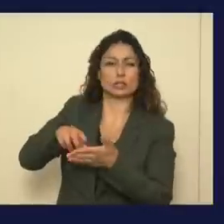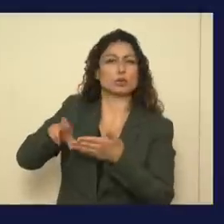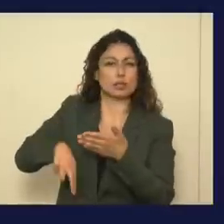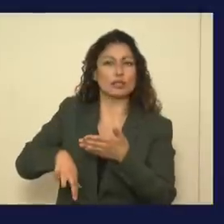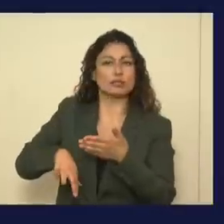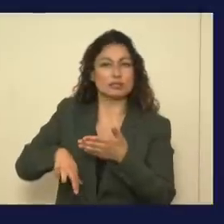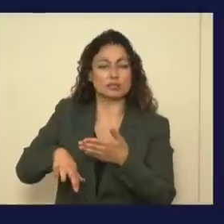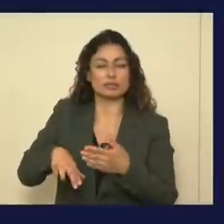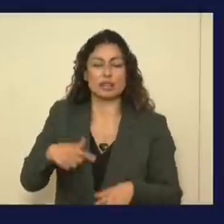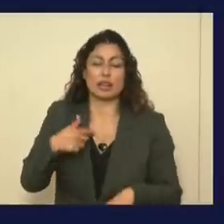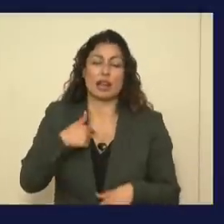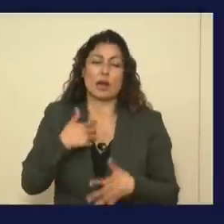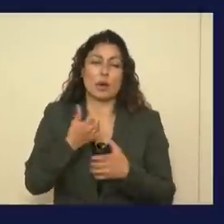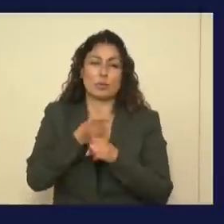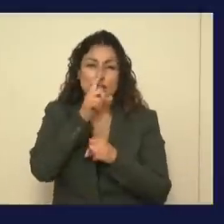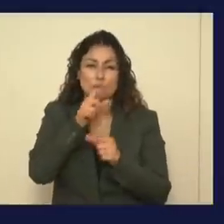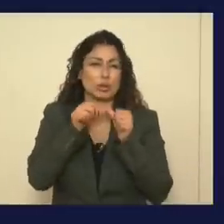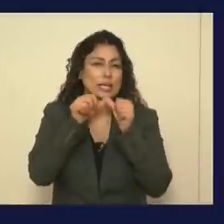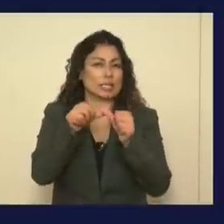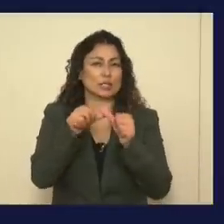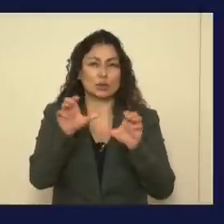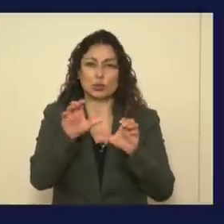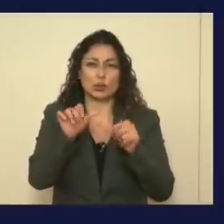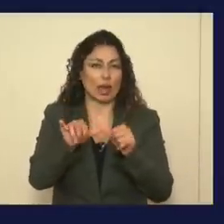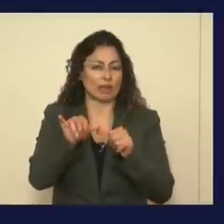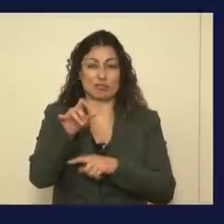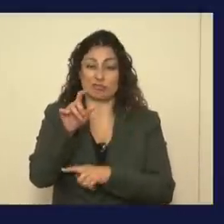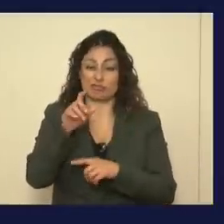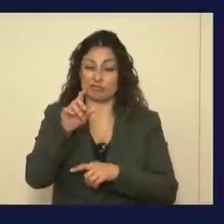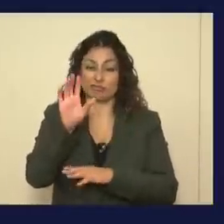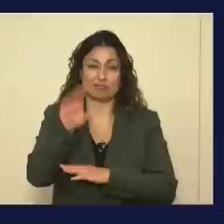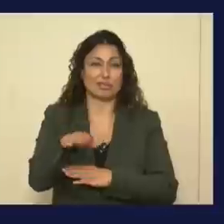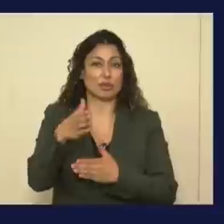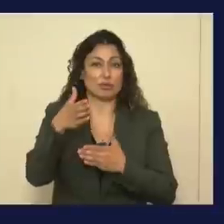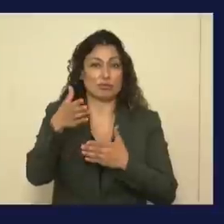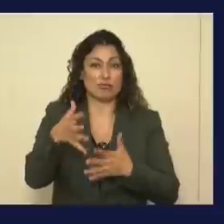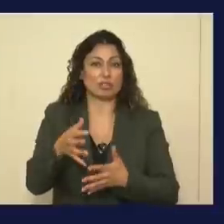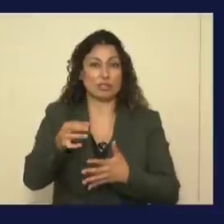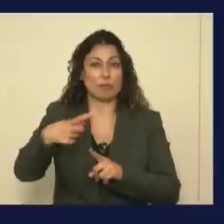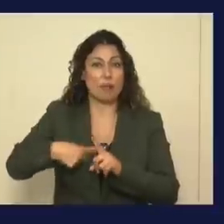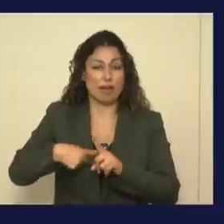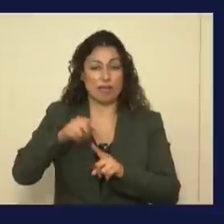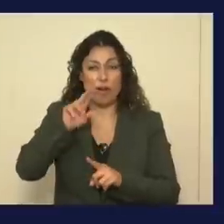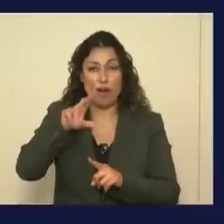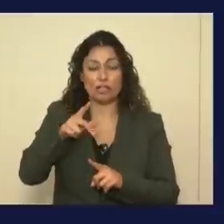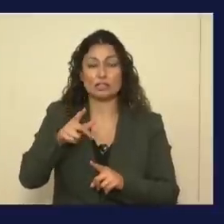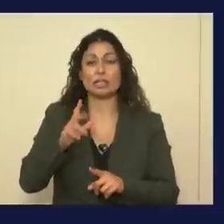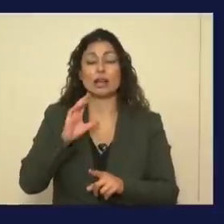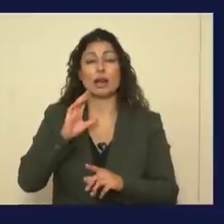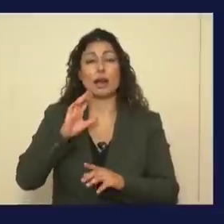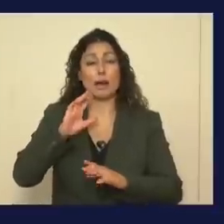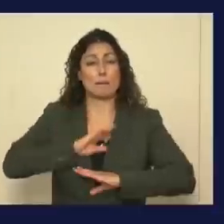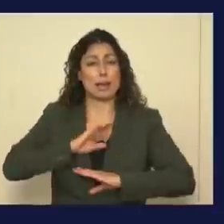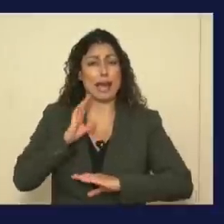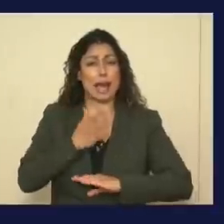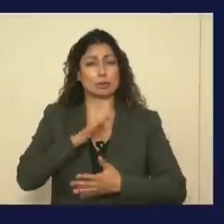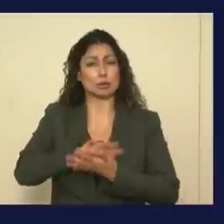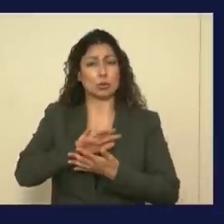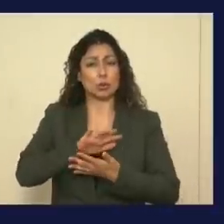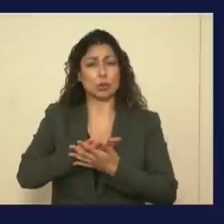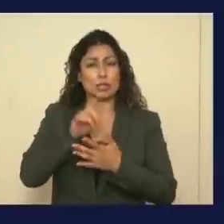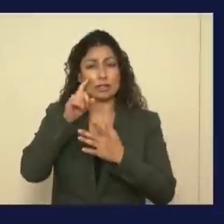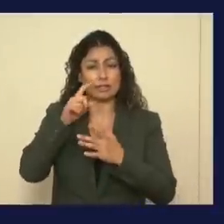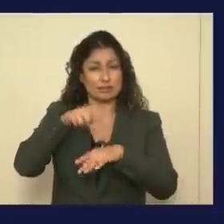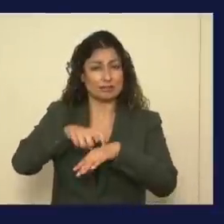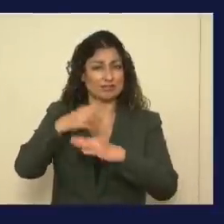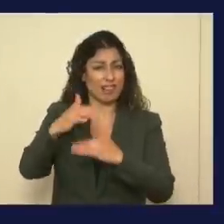Let's make sure that we do this for the rest of August so that we can do other, meet our school deadline, and let's hold these